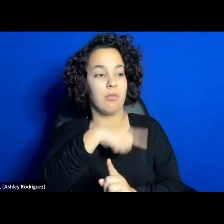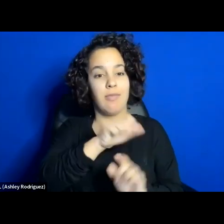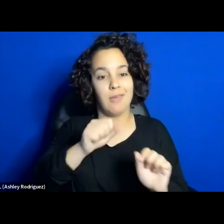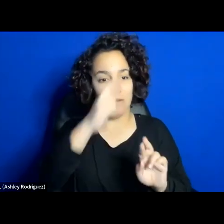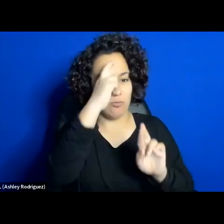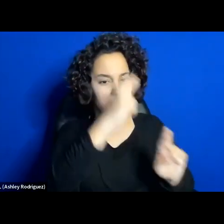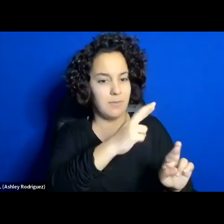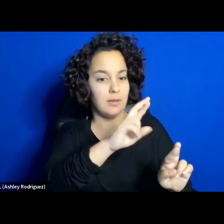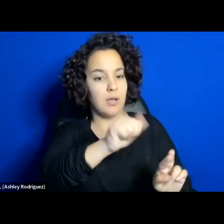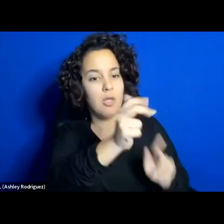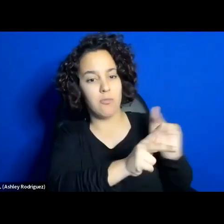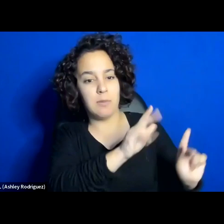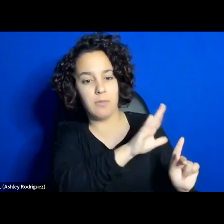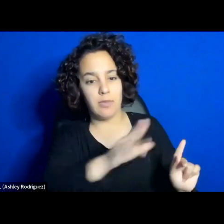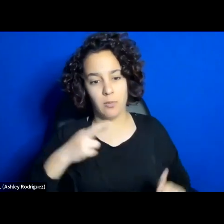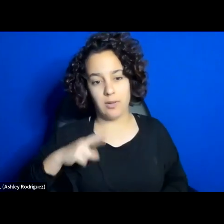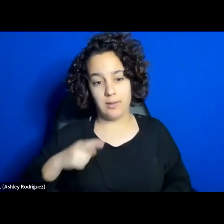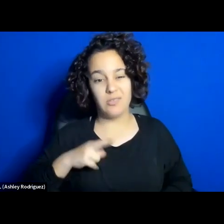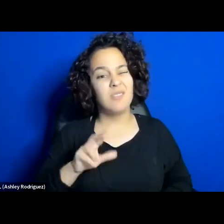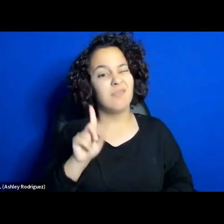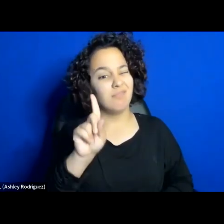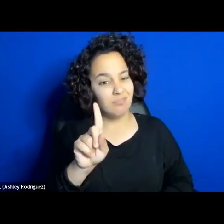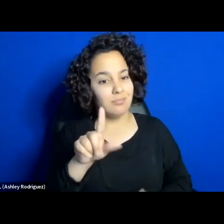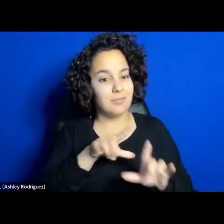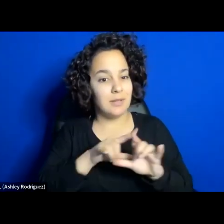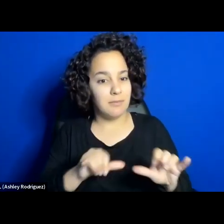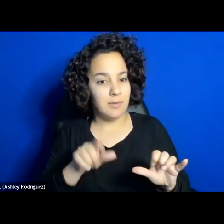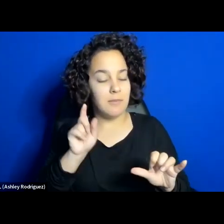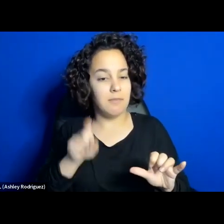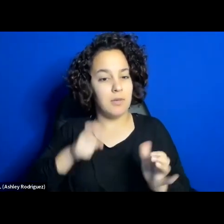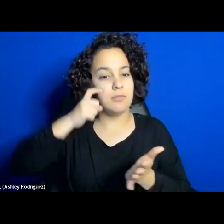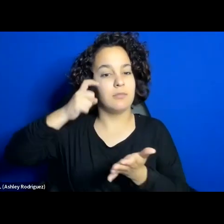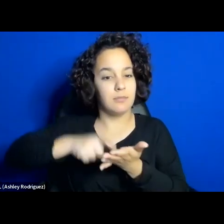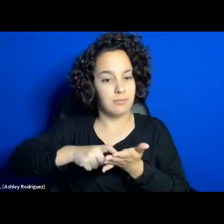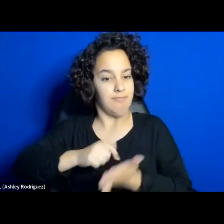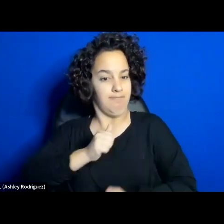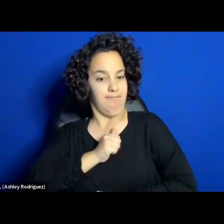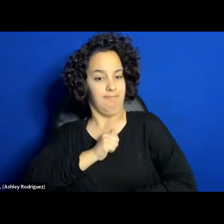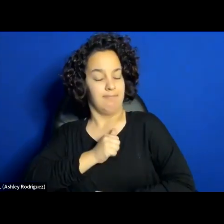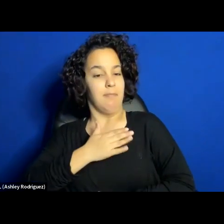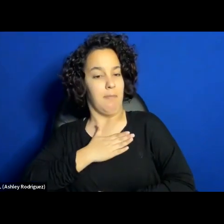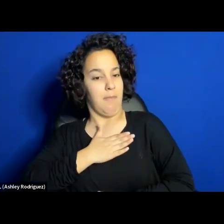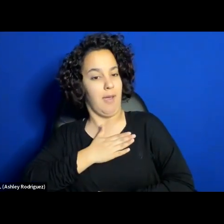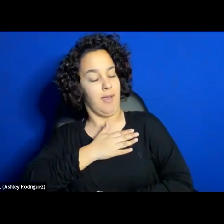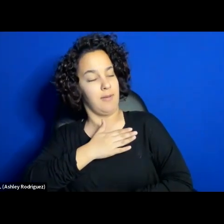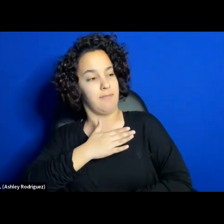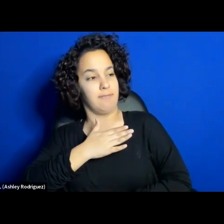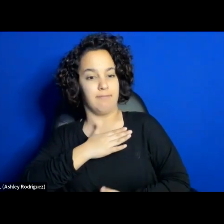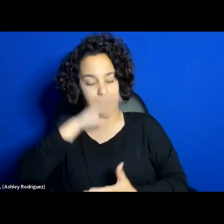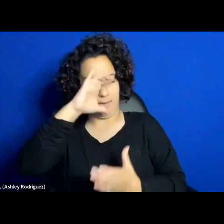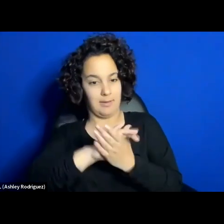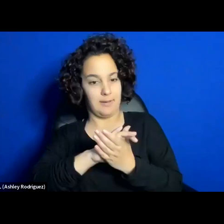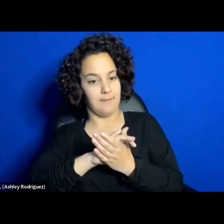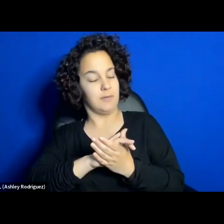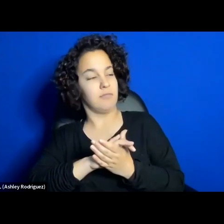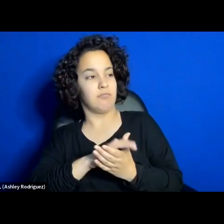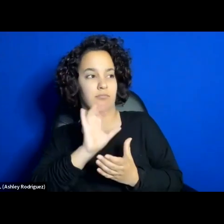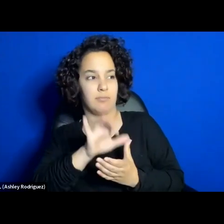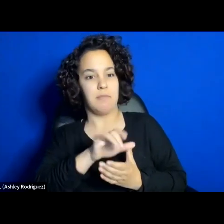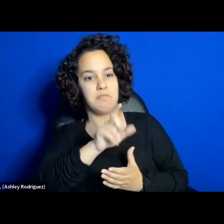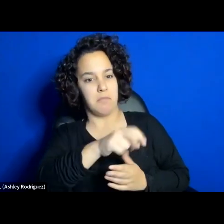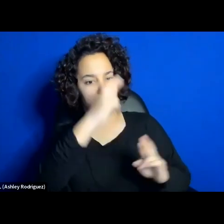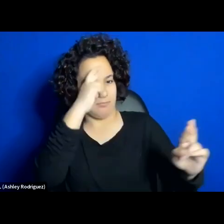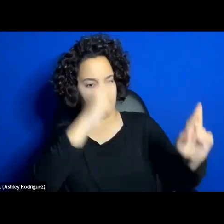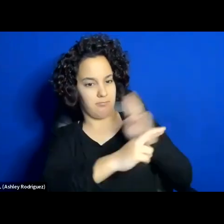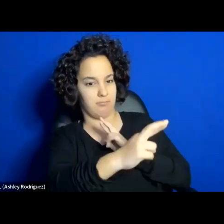religion, but also be respected and acknowledged for their own personal belief or disbelief, as the case may be.